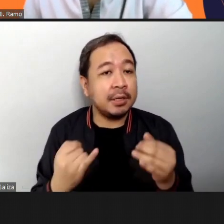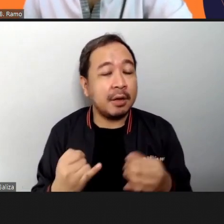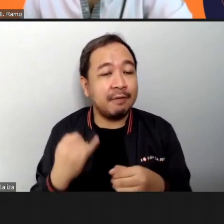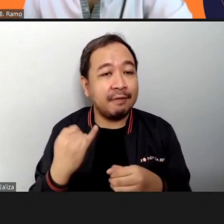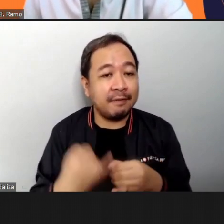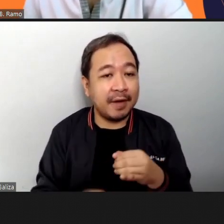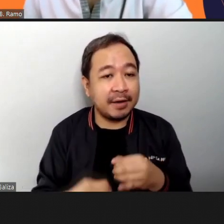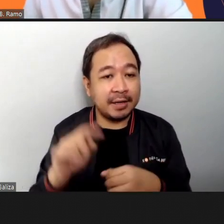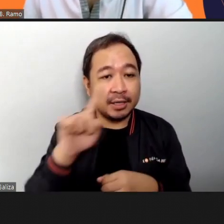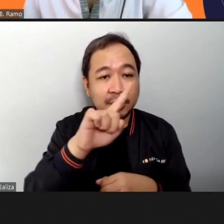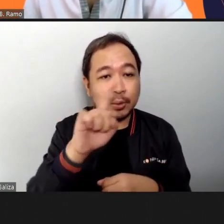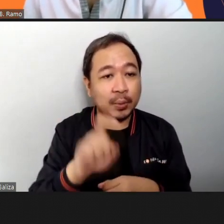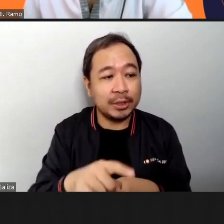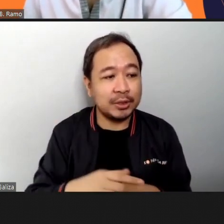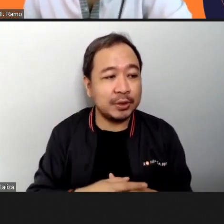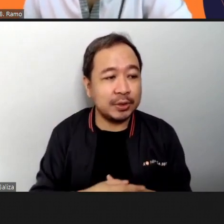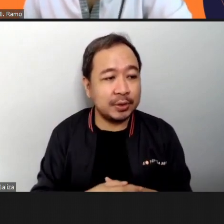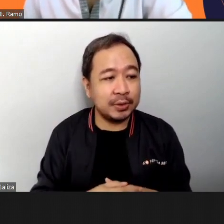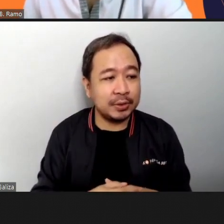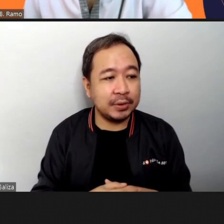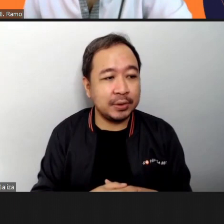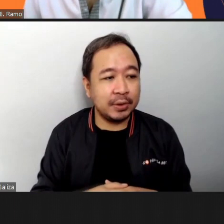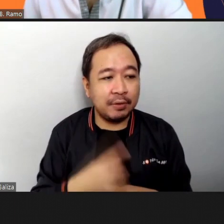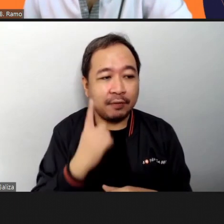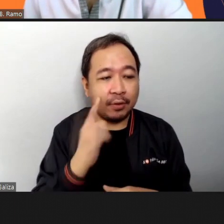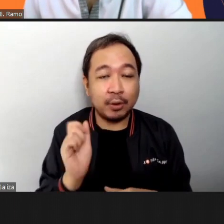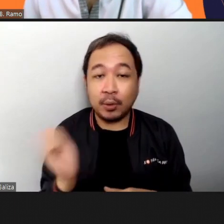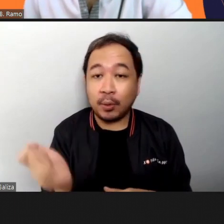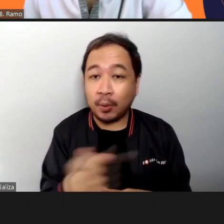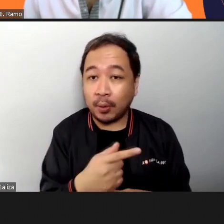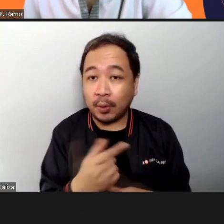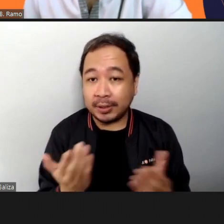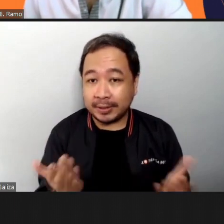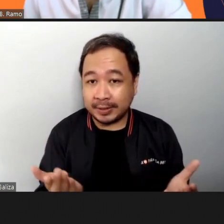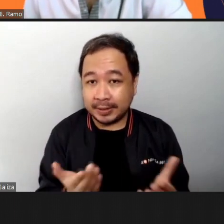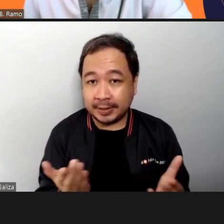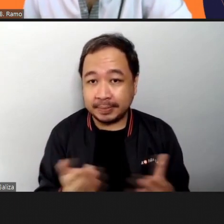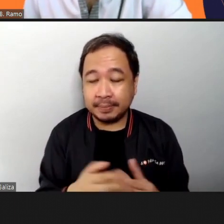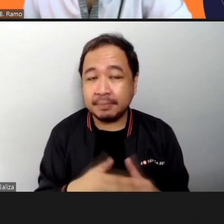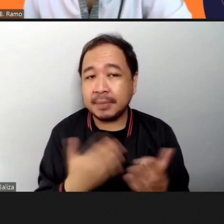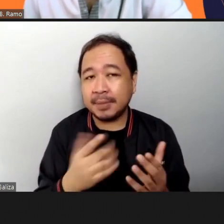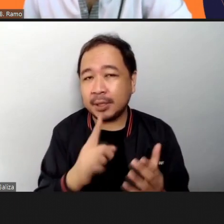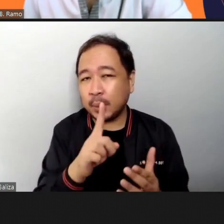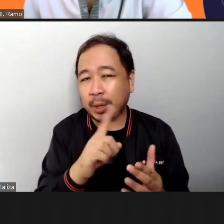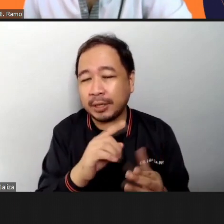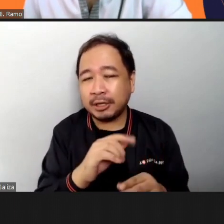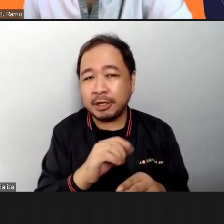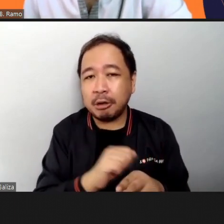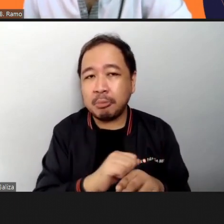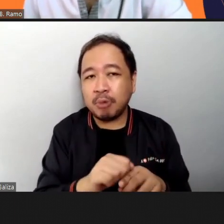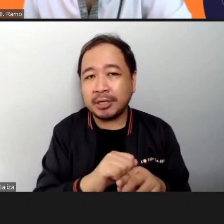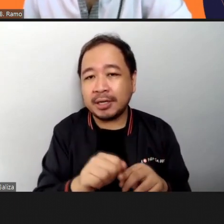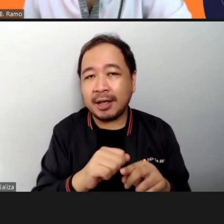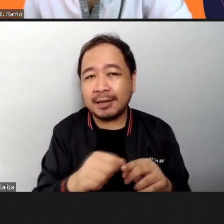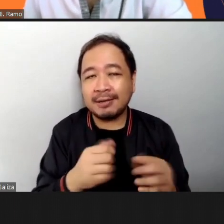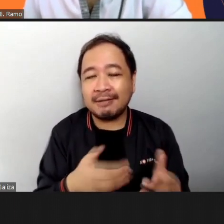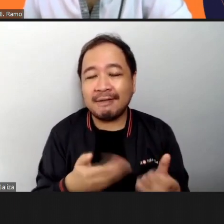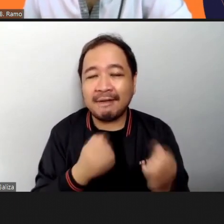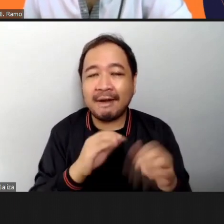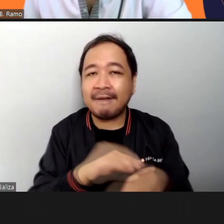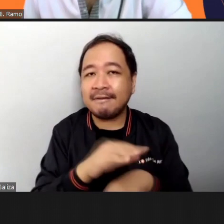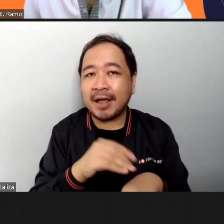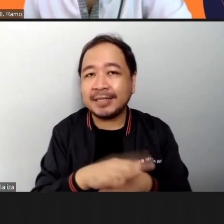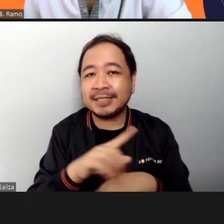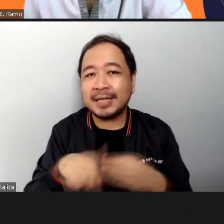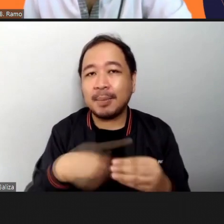everybody for everyone in the room give a practical advice on resilience during this pandemic